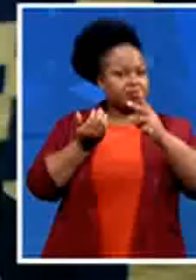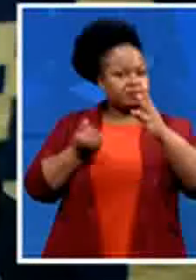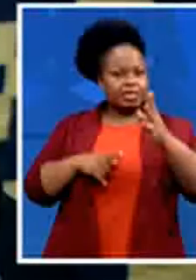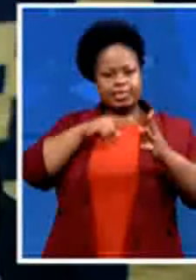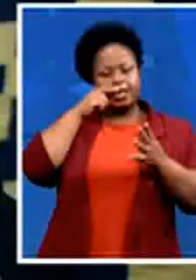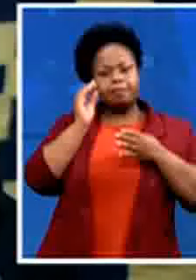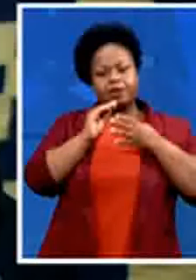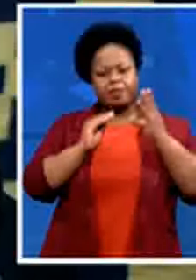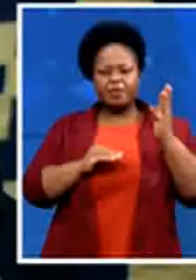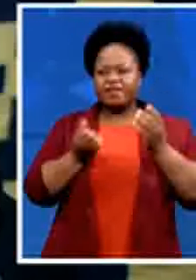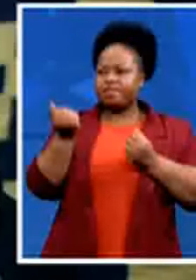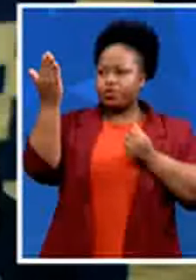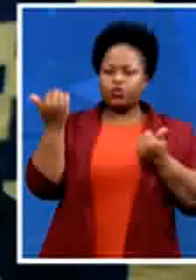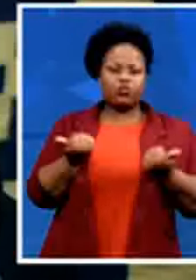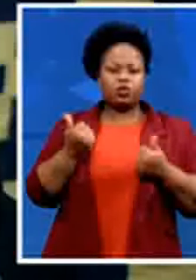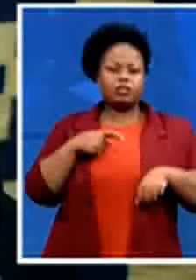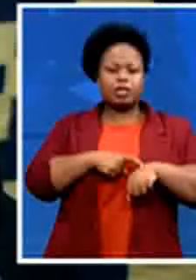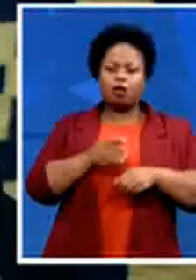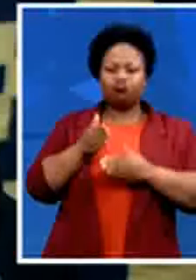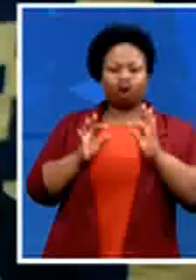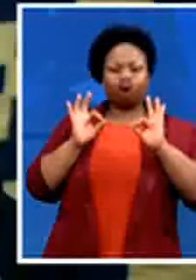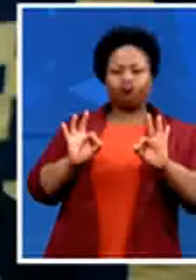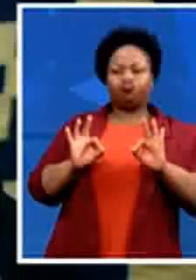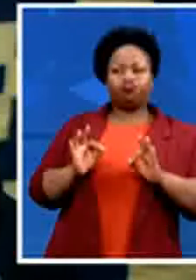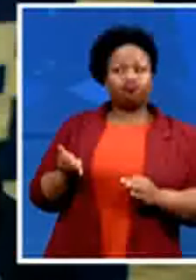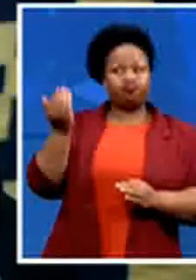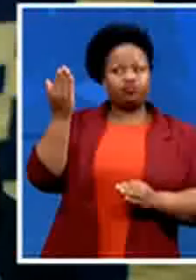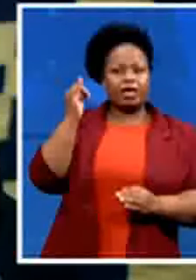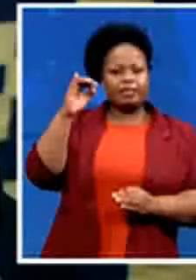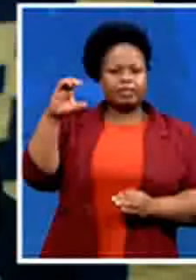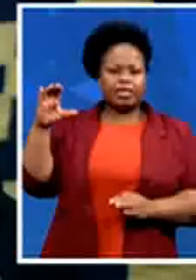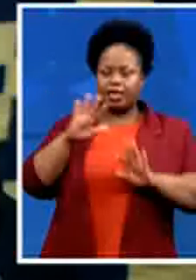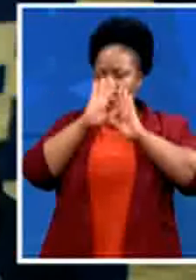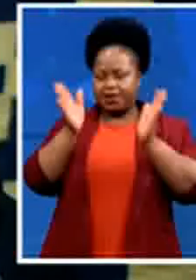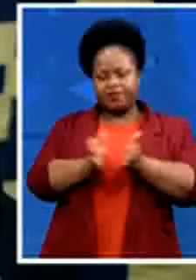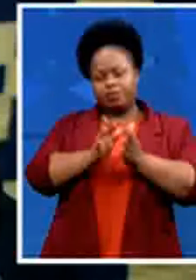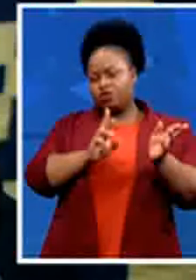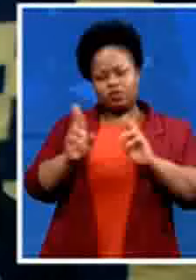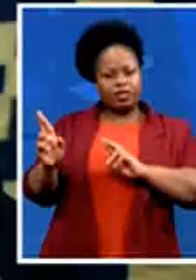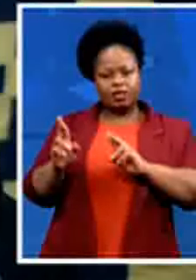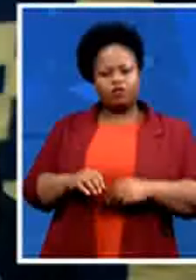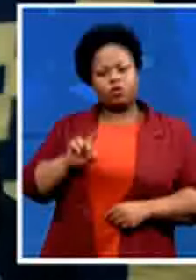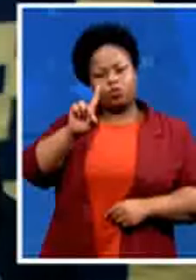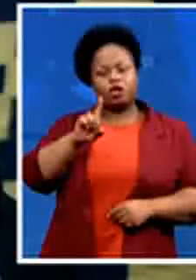with the iec and it's all systems go for us for the first of november's member